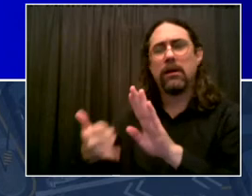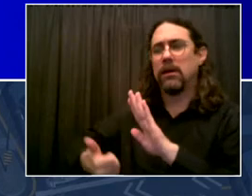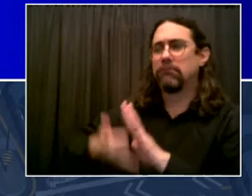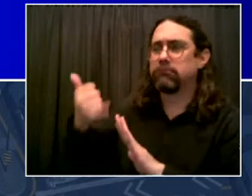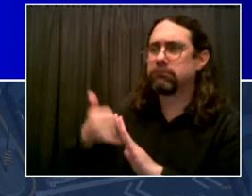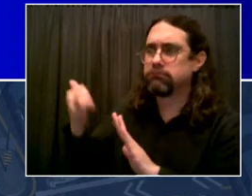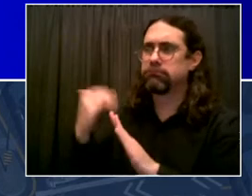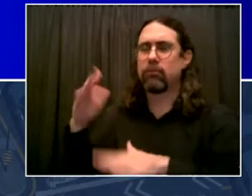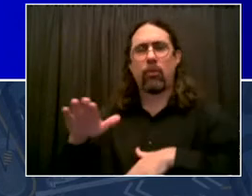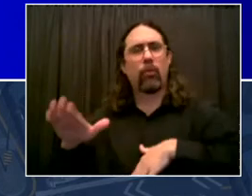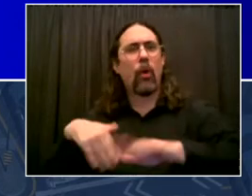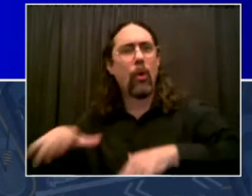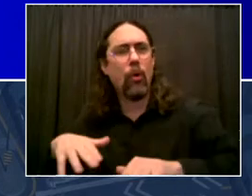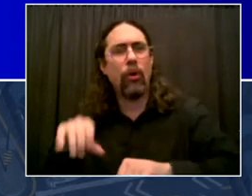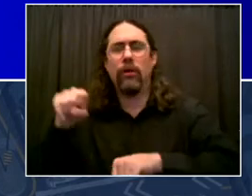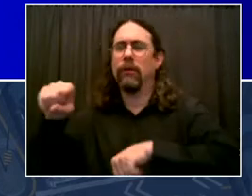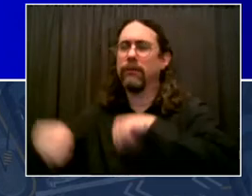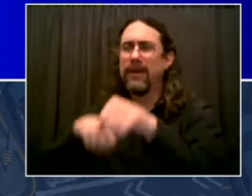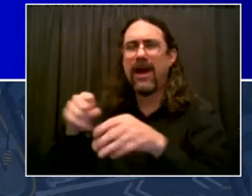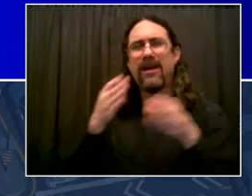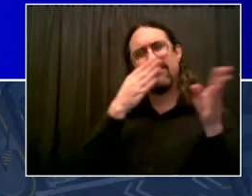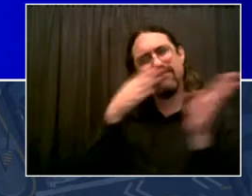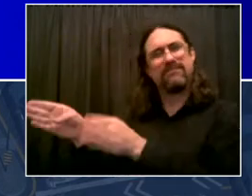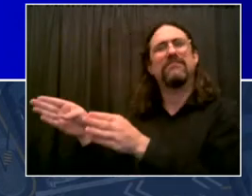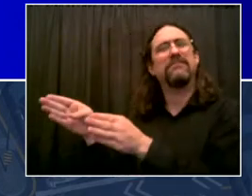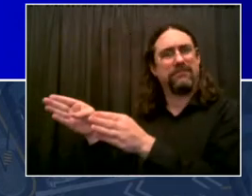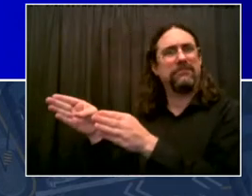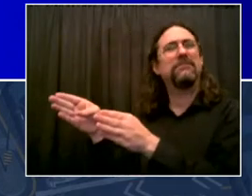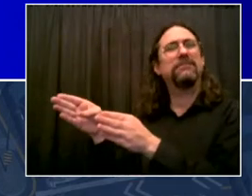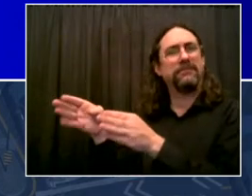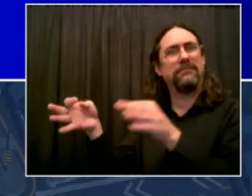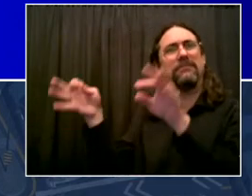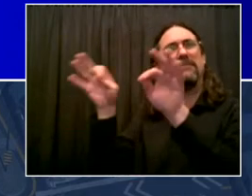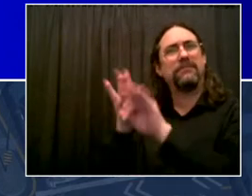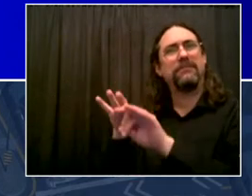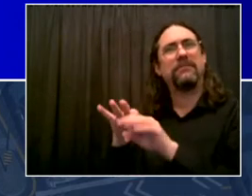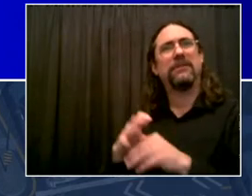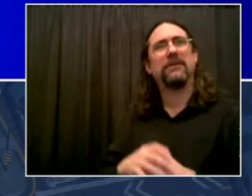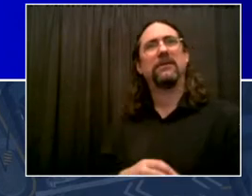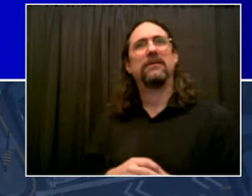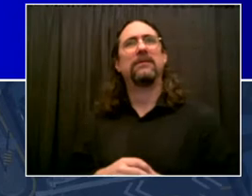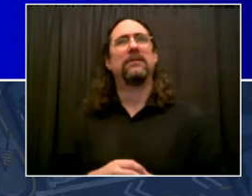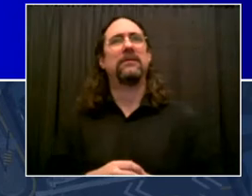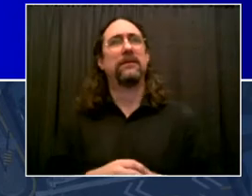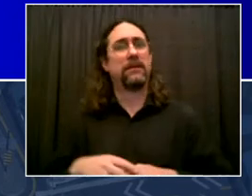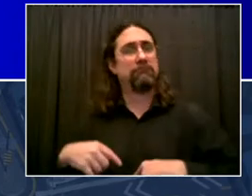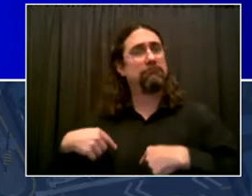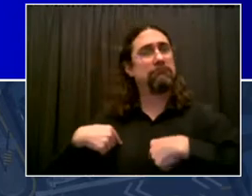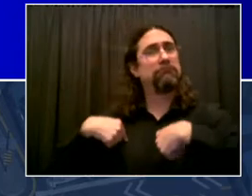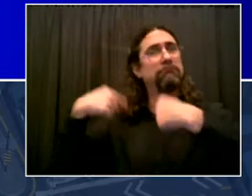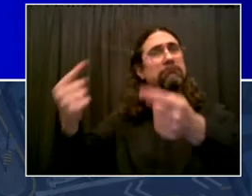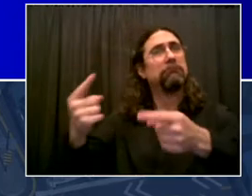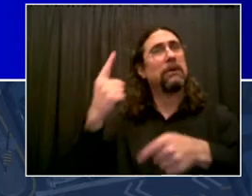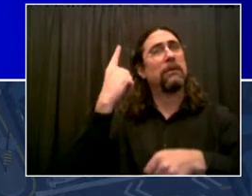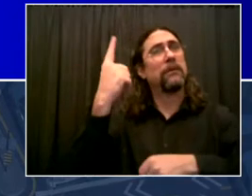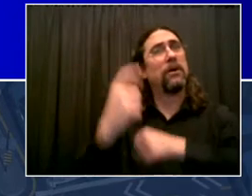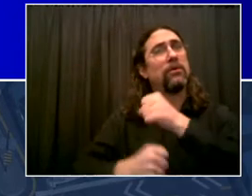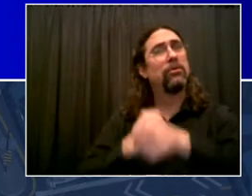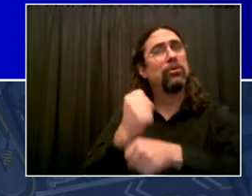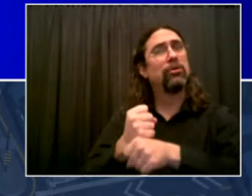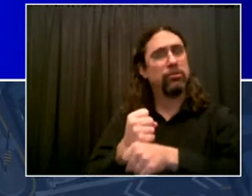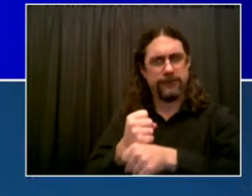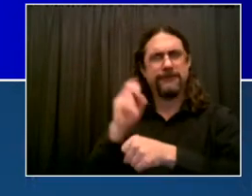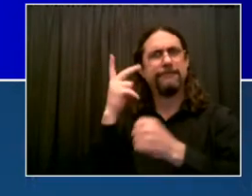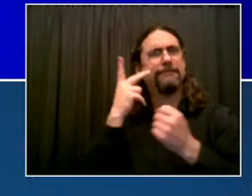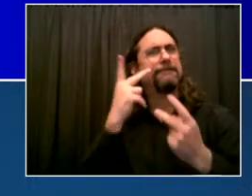a bike boom across New York City. We want to keep it rolling. We want to keep it growing. Last year, even in the midst of pandemic, the